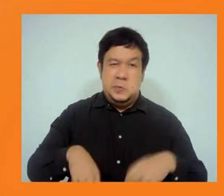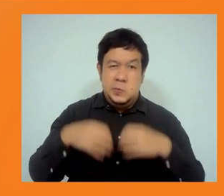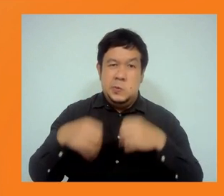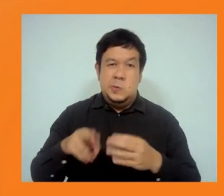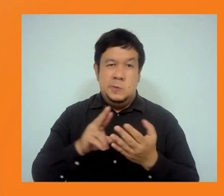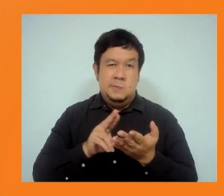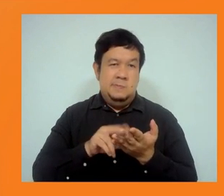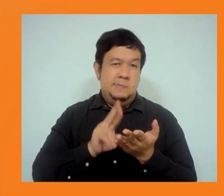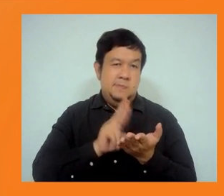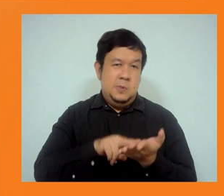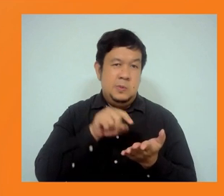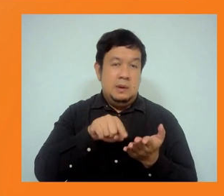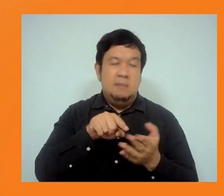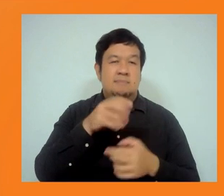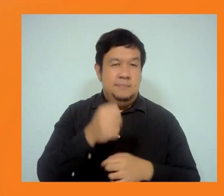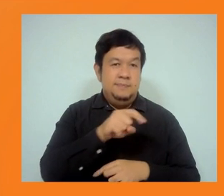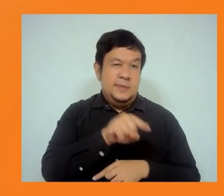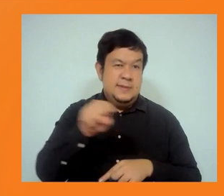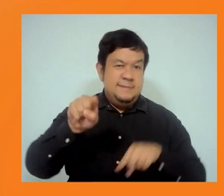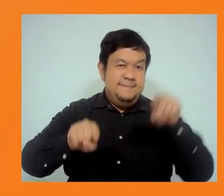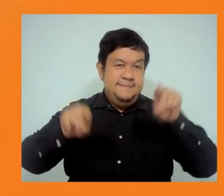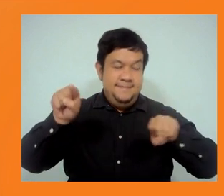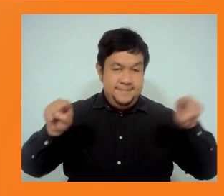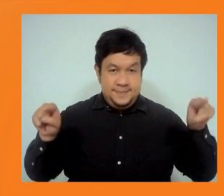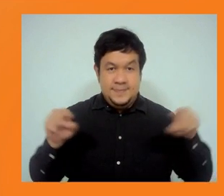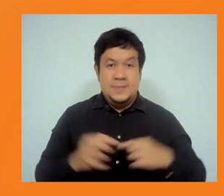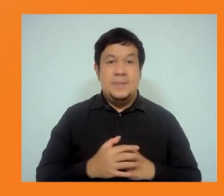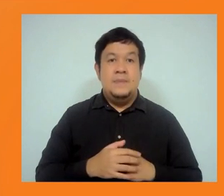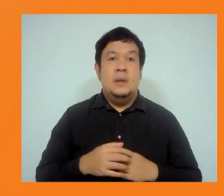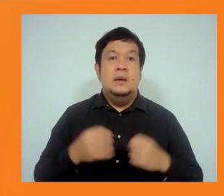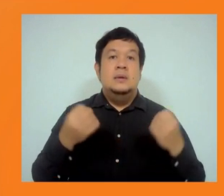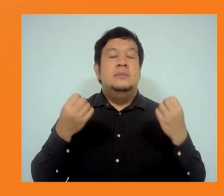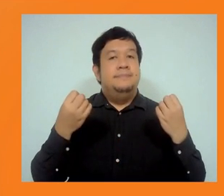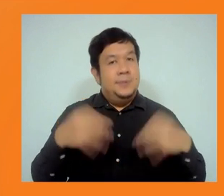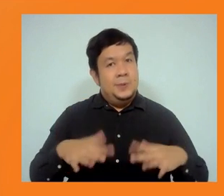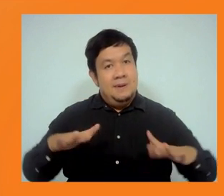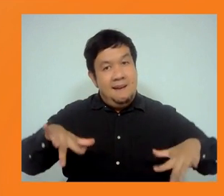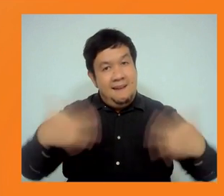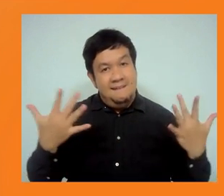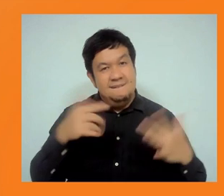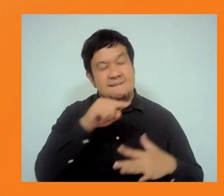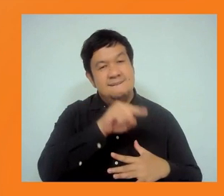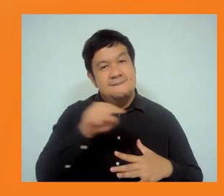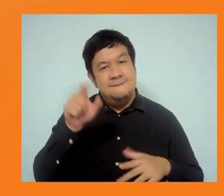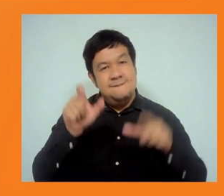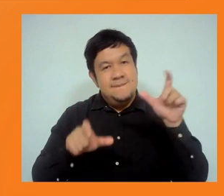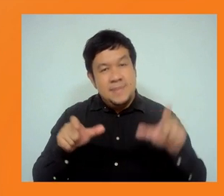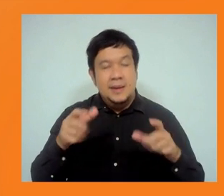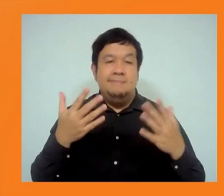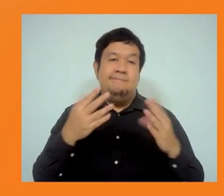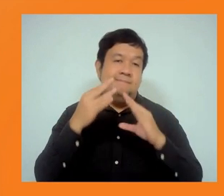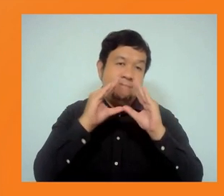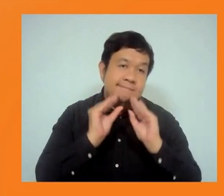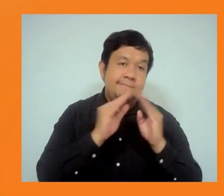development banks. But clearly, the loss of life is unacceptable for the loved ones left grieving. And the tree